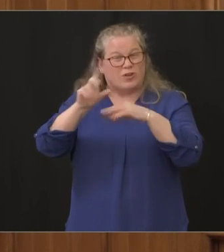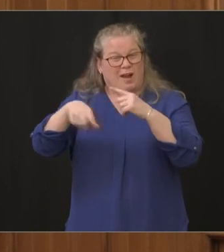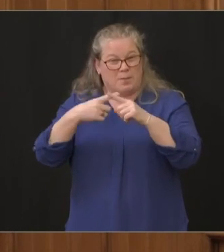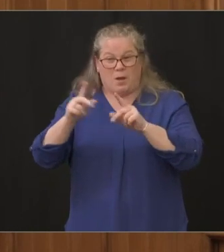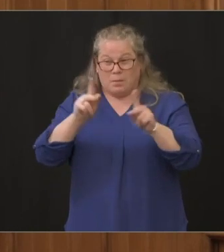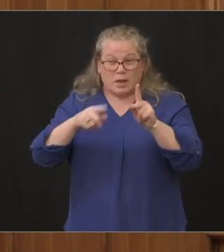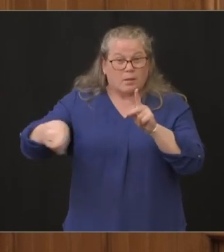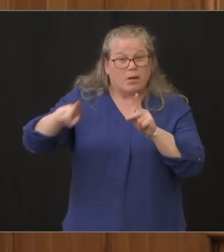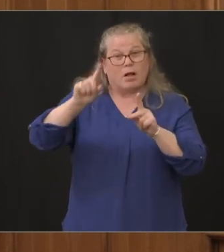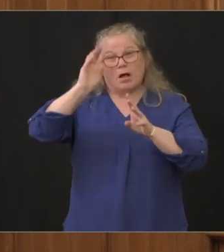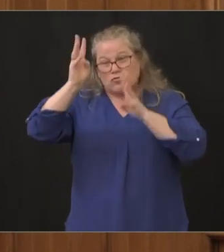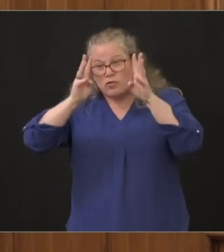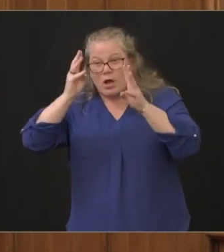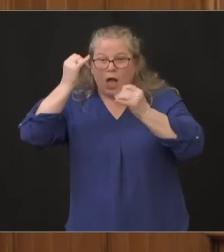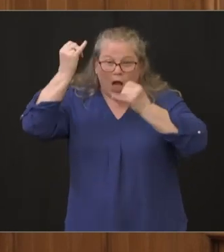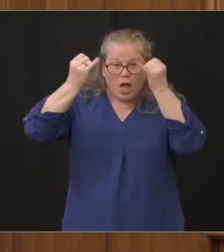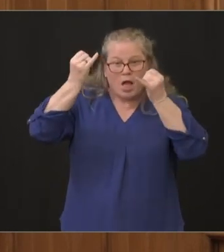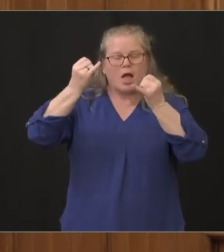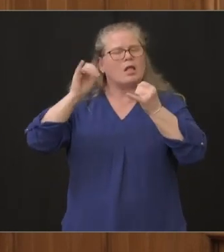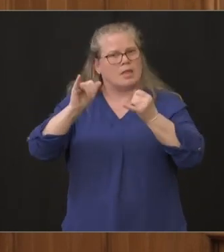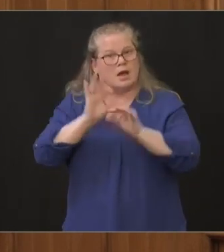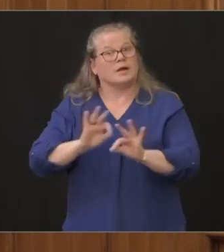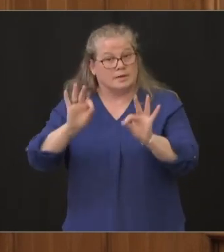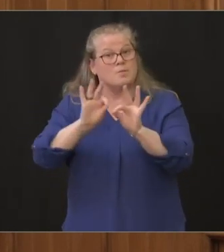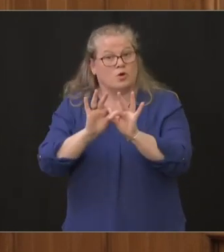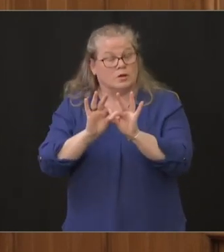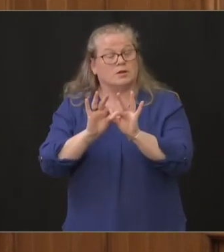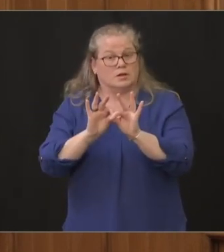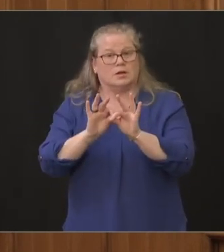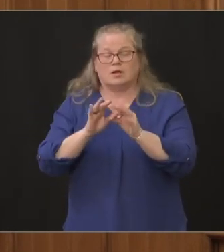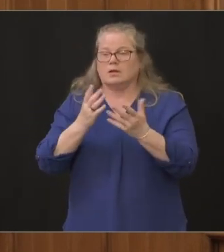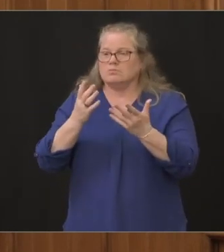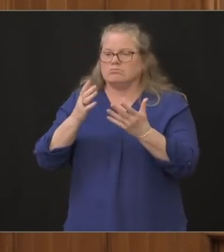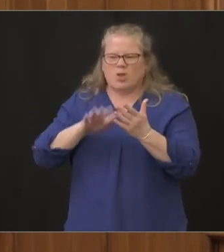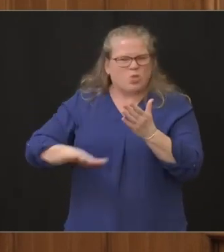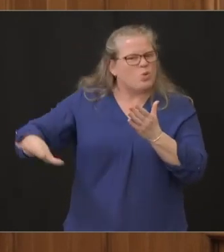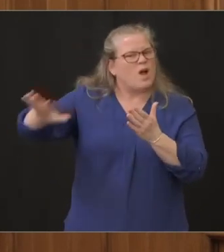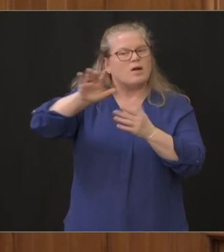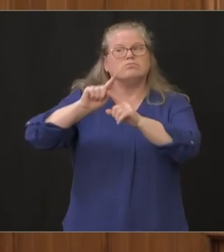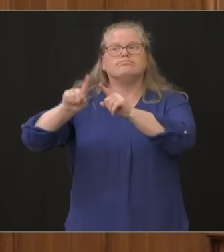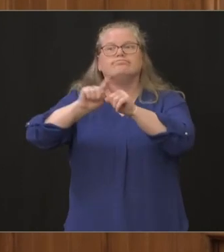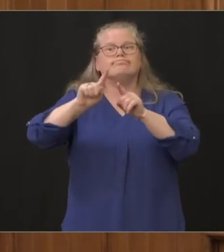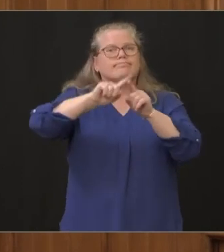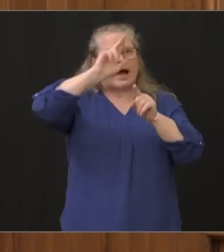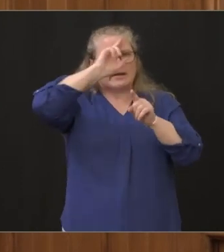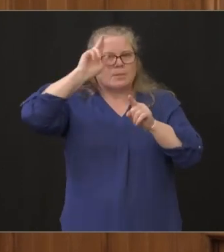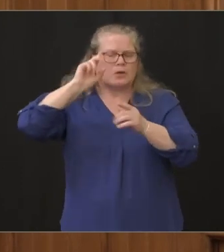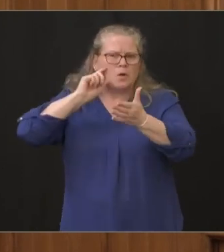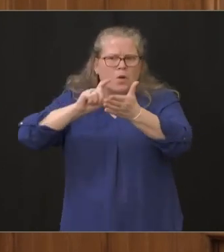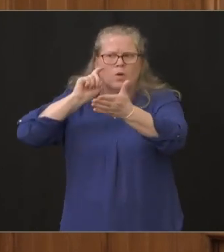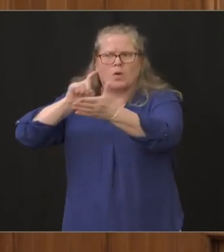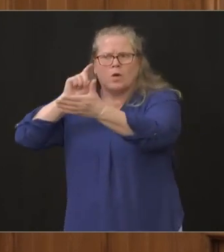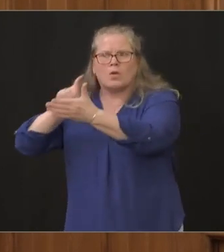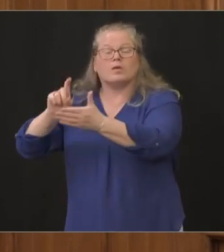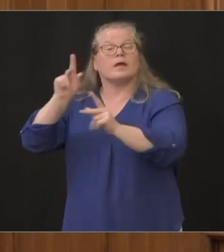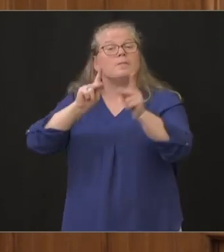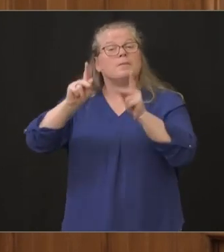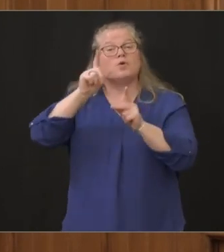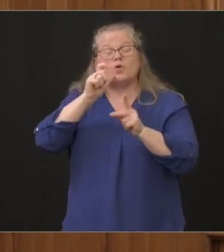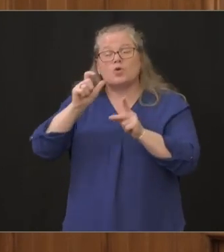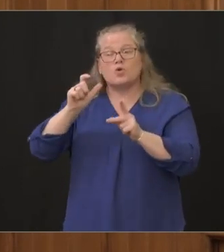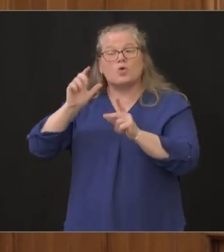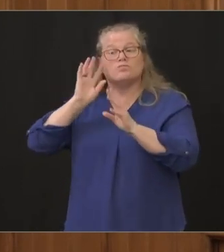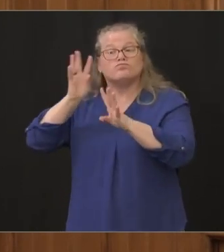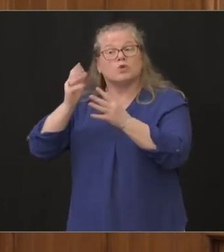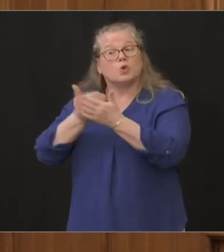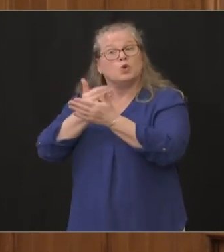occurring is really important we're seeing examples across the hospitals in Connecticut where people are piloting ventilators to be to